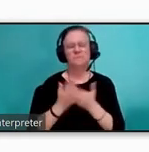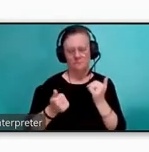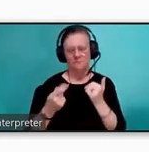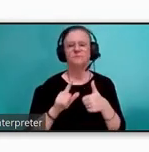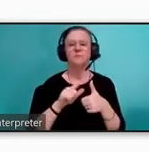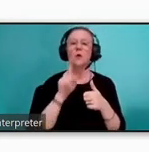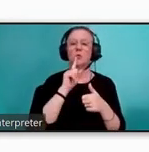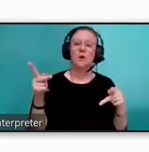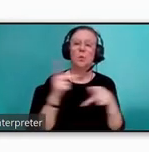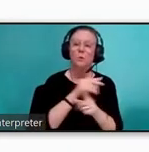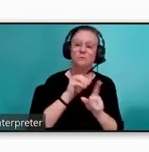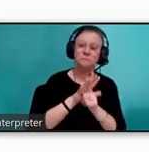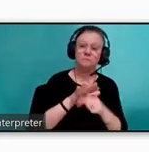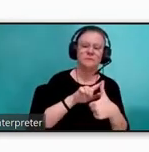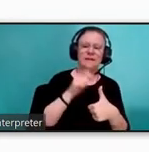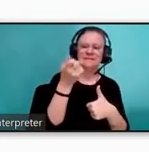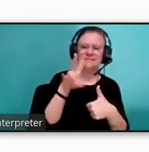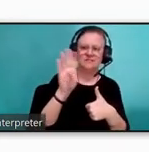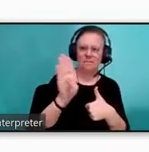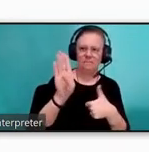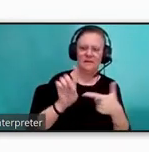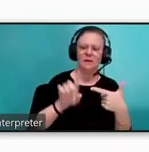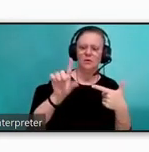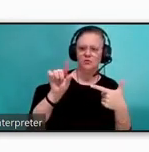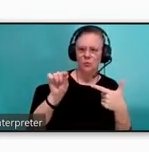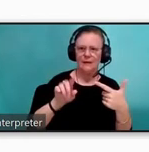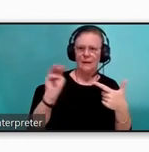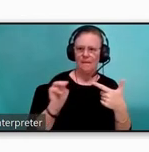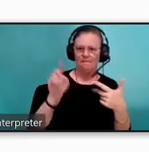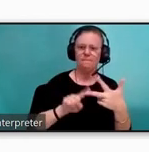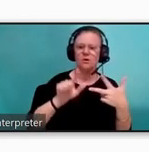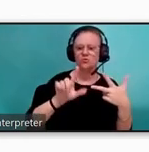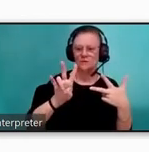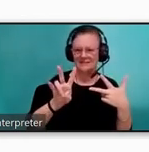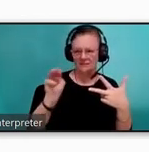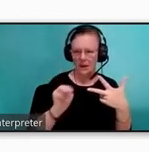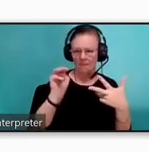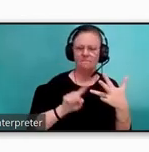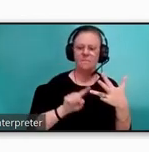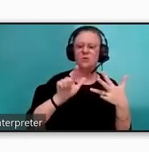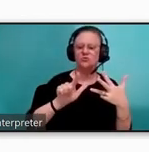17B, 20M, 27N, 28B, and 32R.